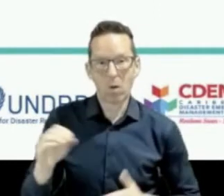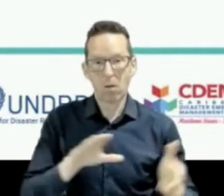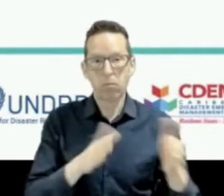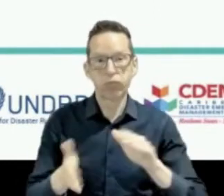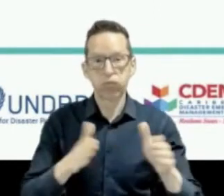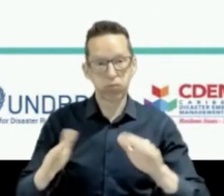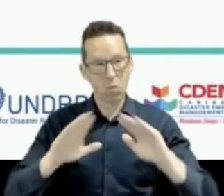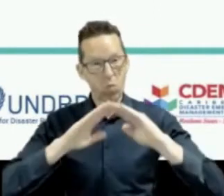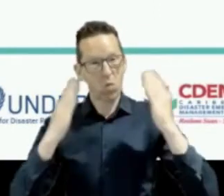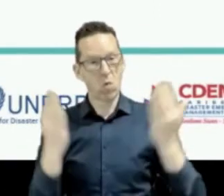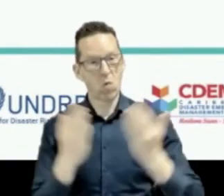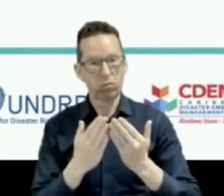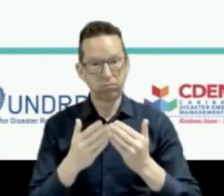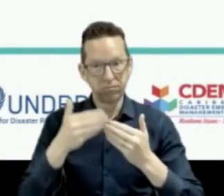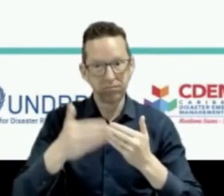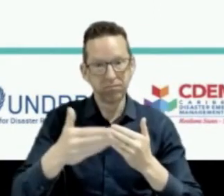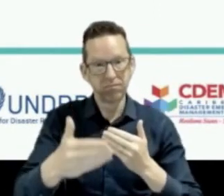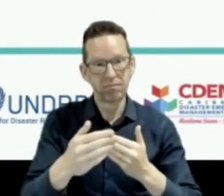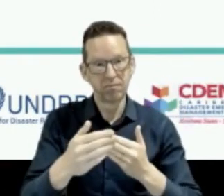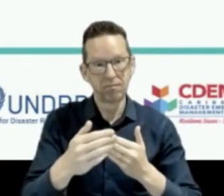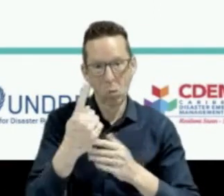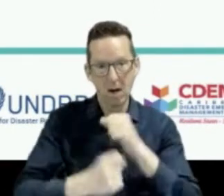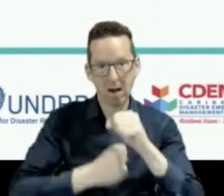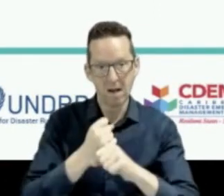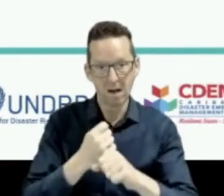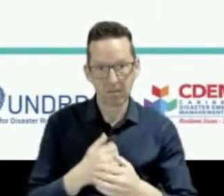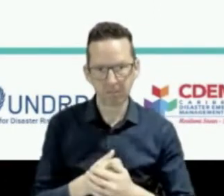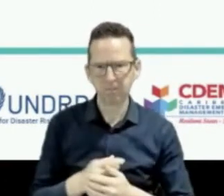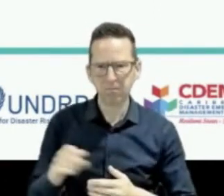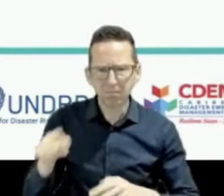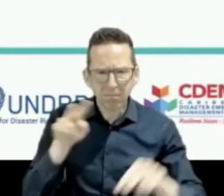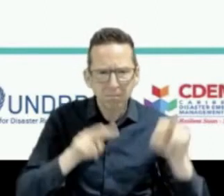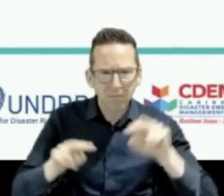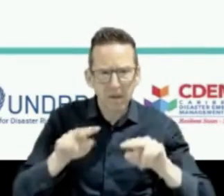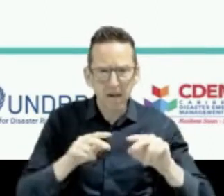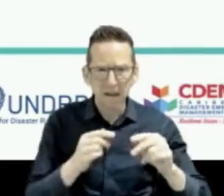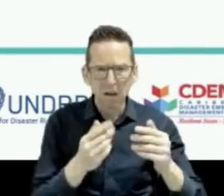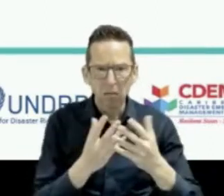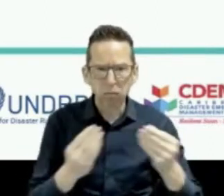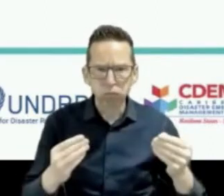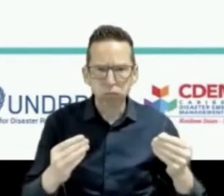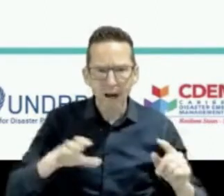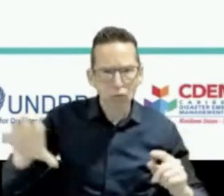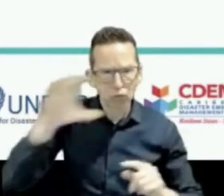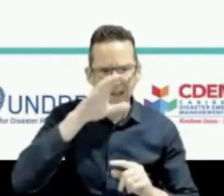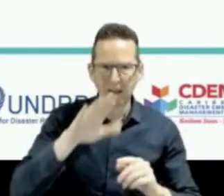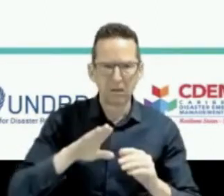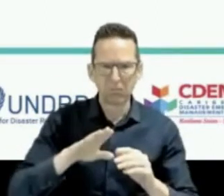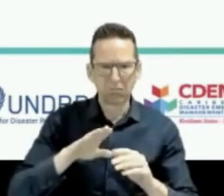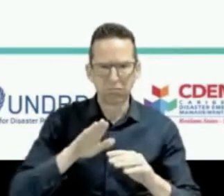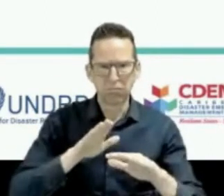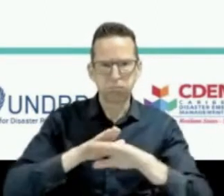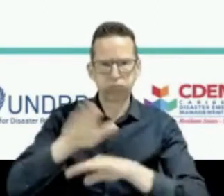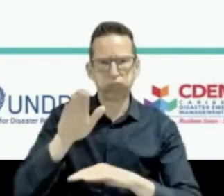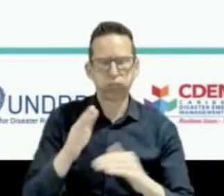24 countries, but global estimates actually exceed that in terms of numbers of deaths annually. So, lightning risk management